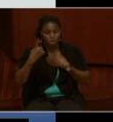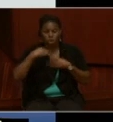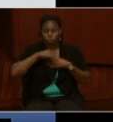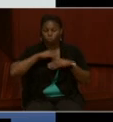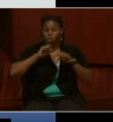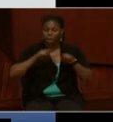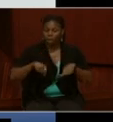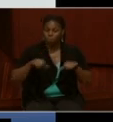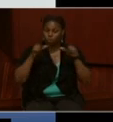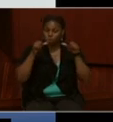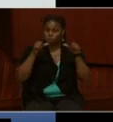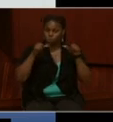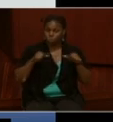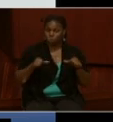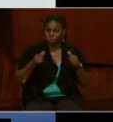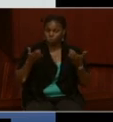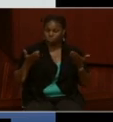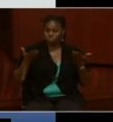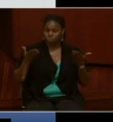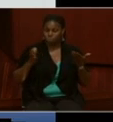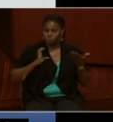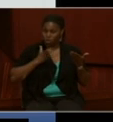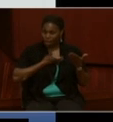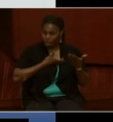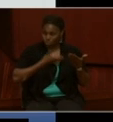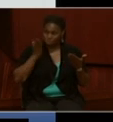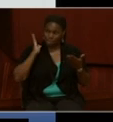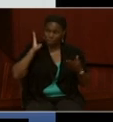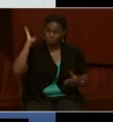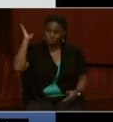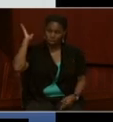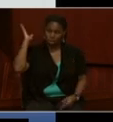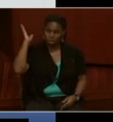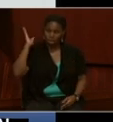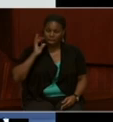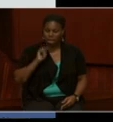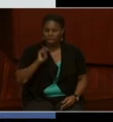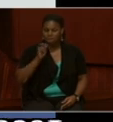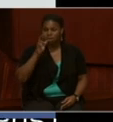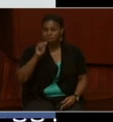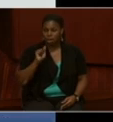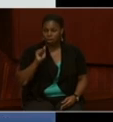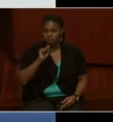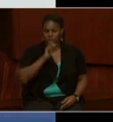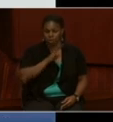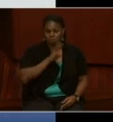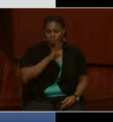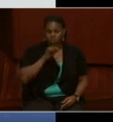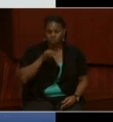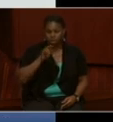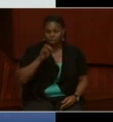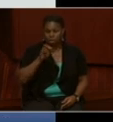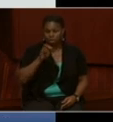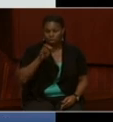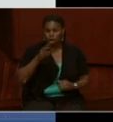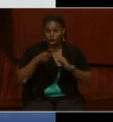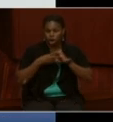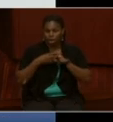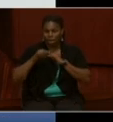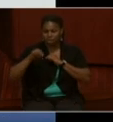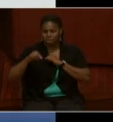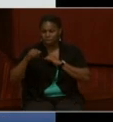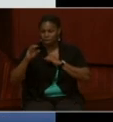post them on our website. So here we go. If we come to our NARA website, www.archives.gov,